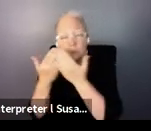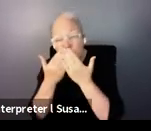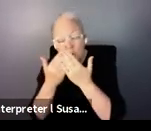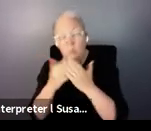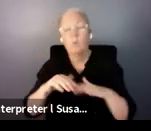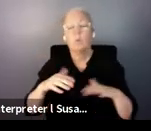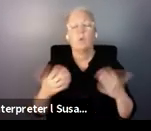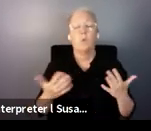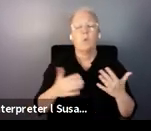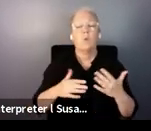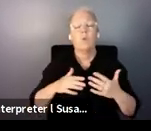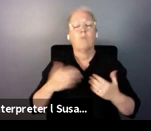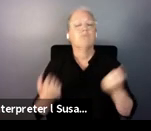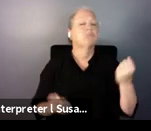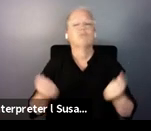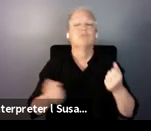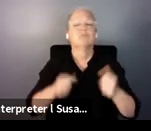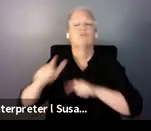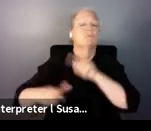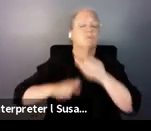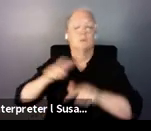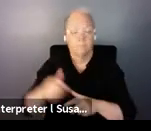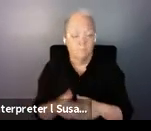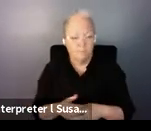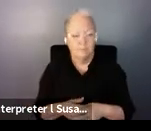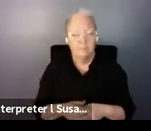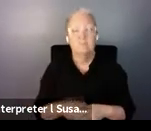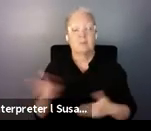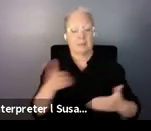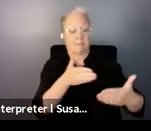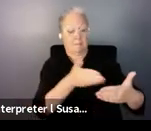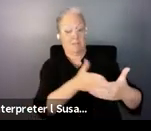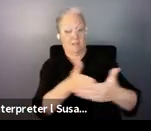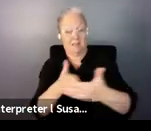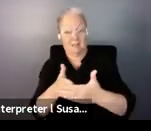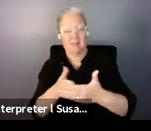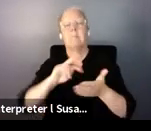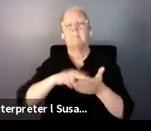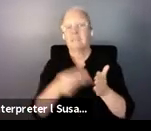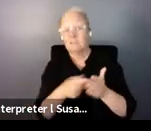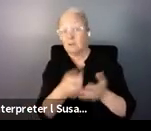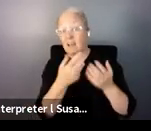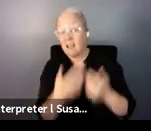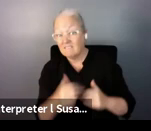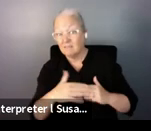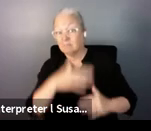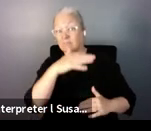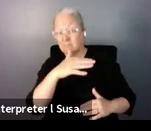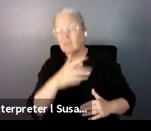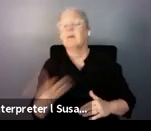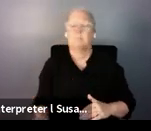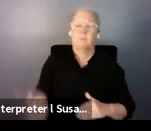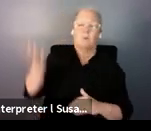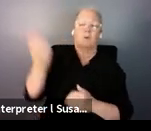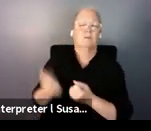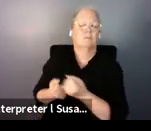The higher and more diverse the barrier, the more individual support is needed. The level of participation that